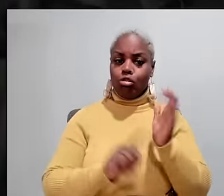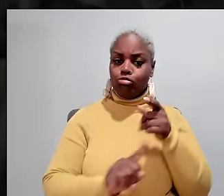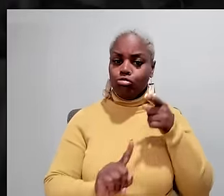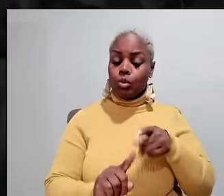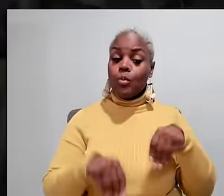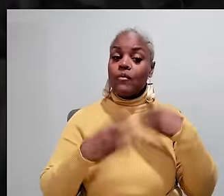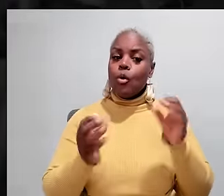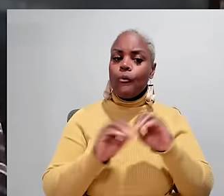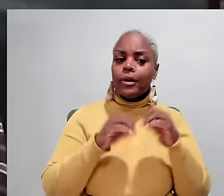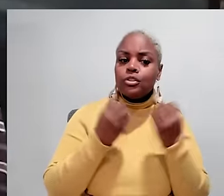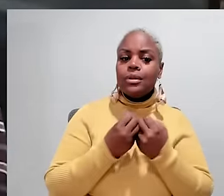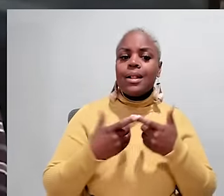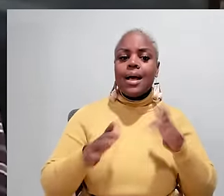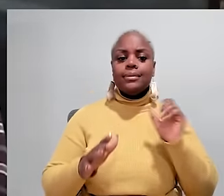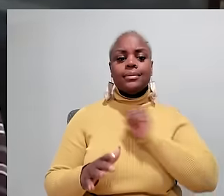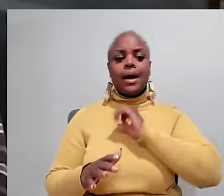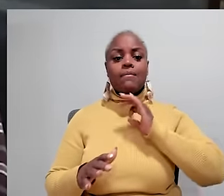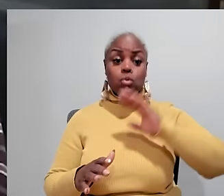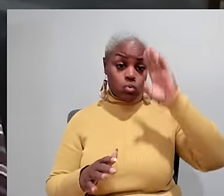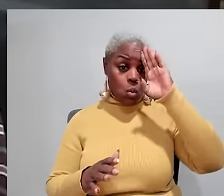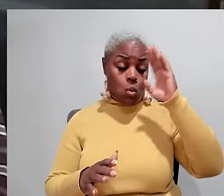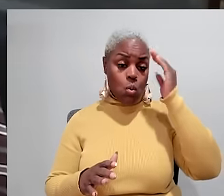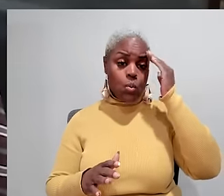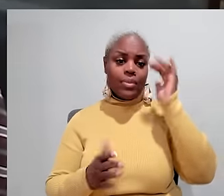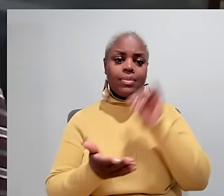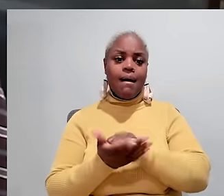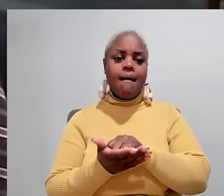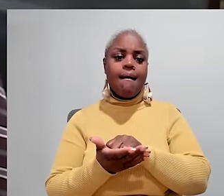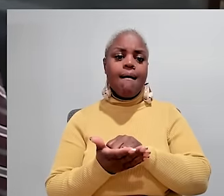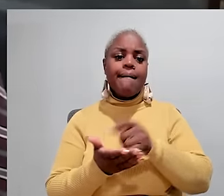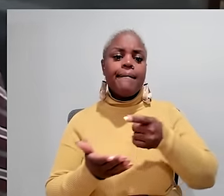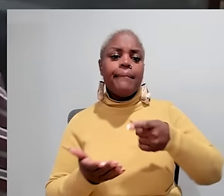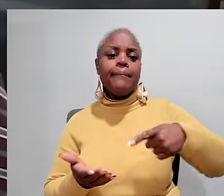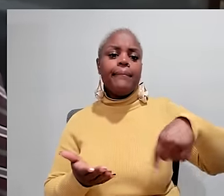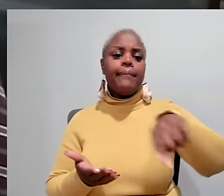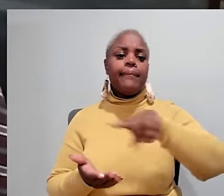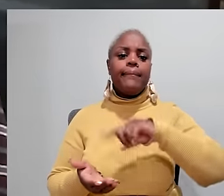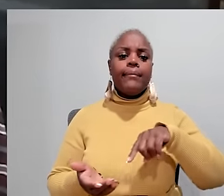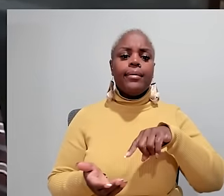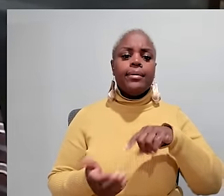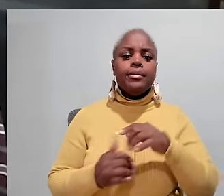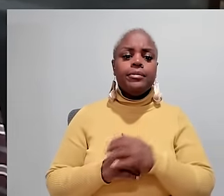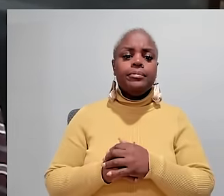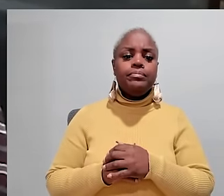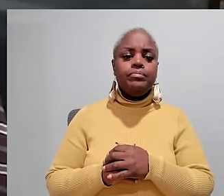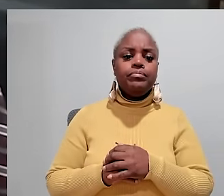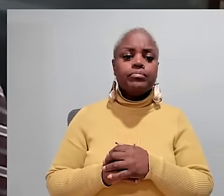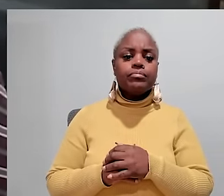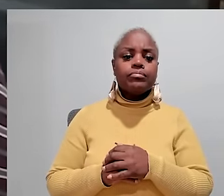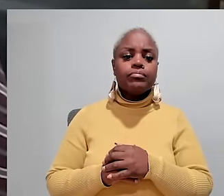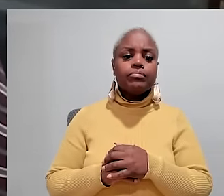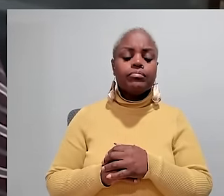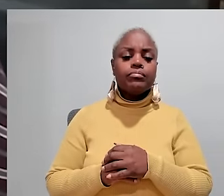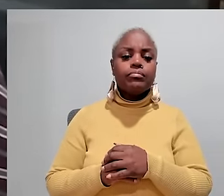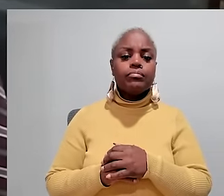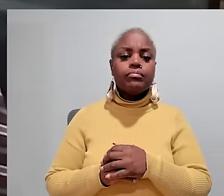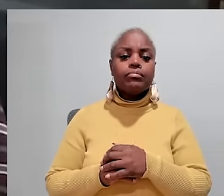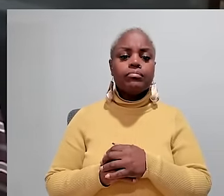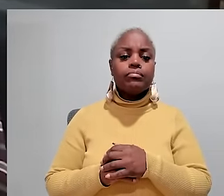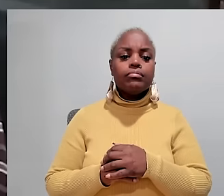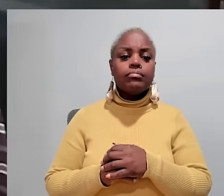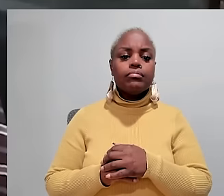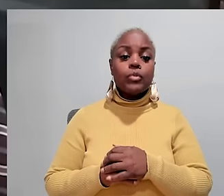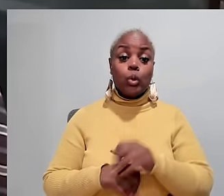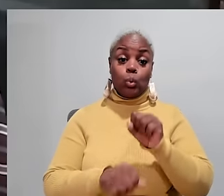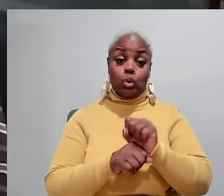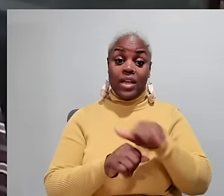what's happening for our providers is it's changing the culture within provider organizations it's it's letting staff know that